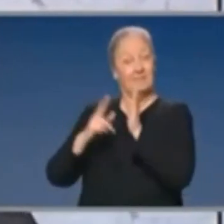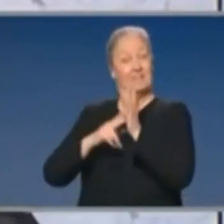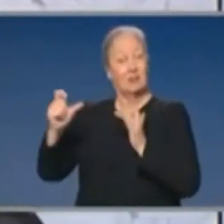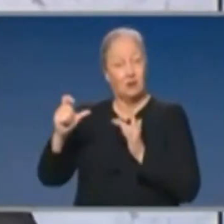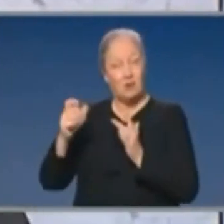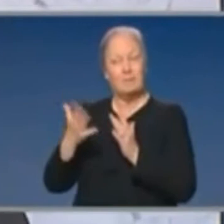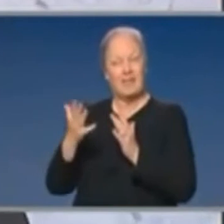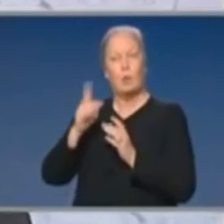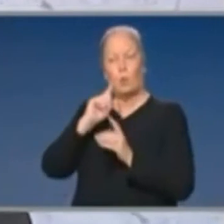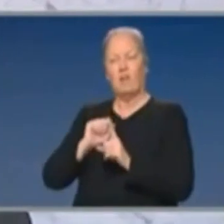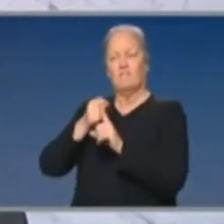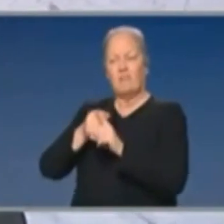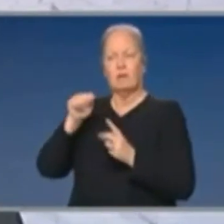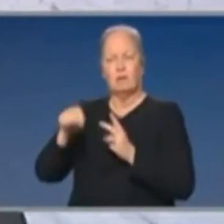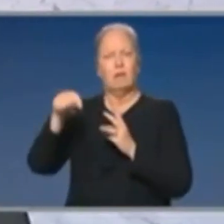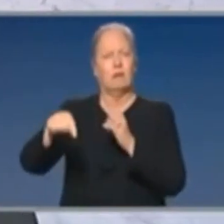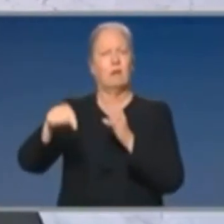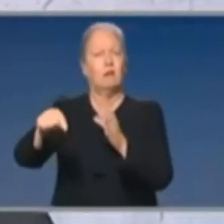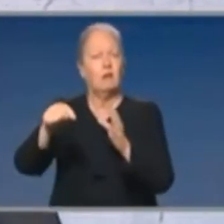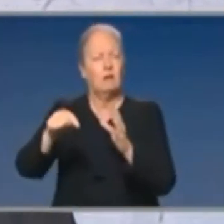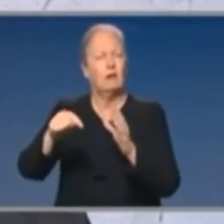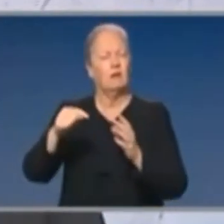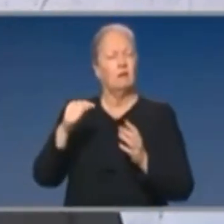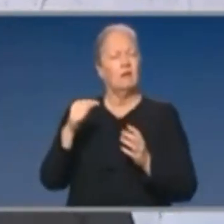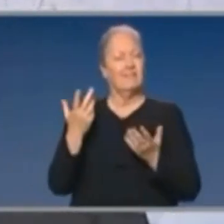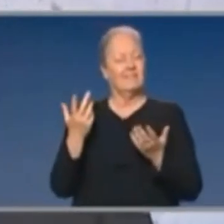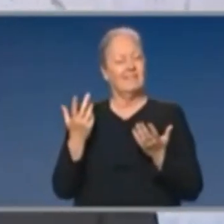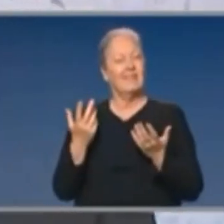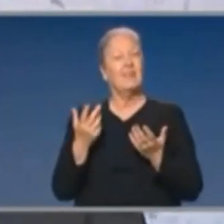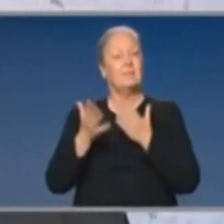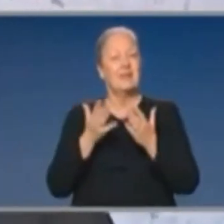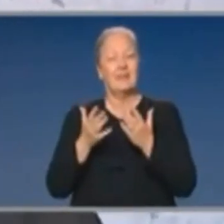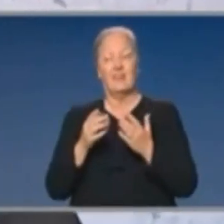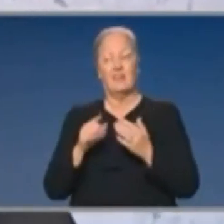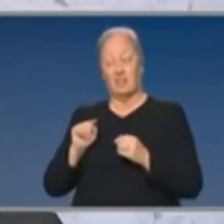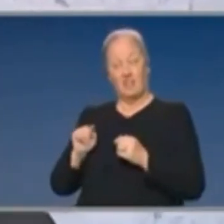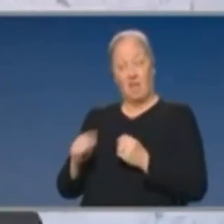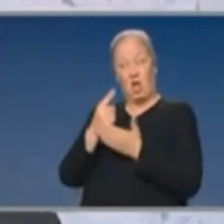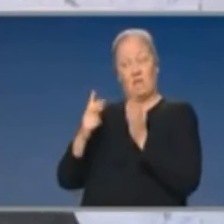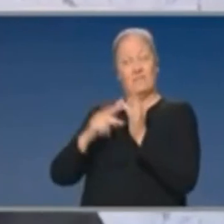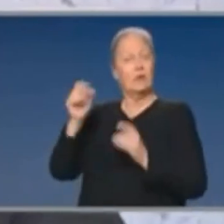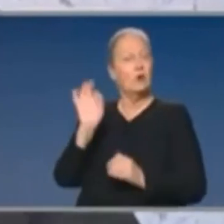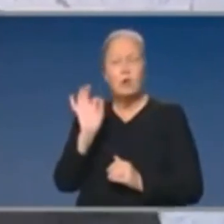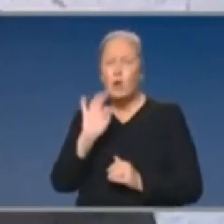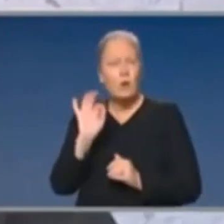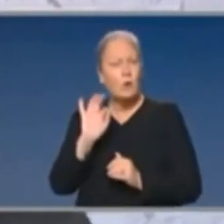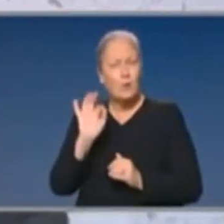plays in our national economy, through supply chains, about how that can flow on into other states and territories. So,